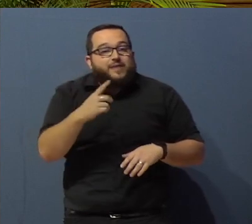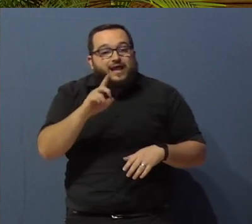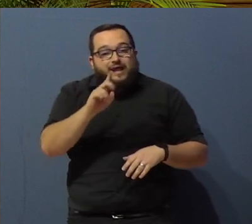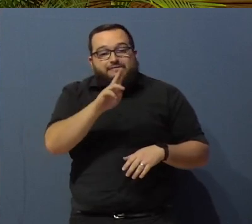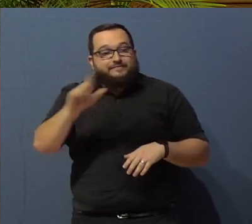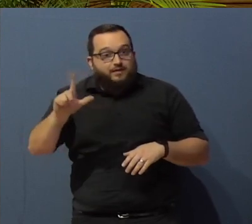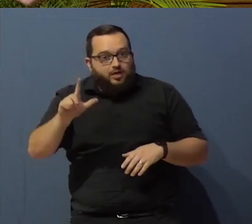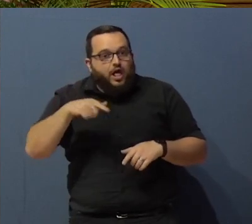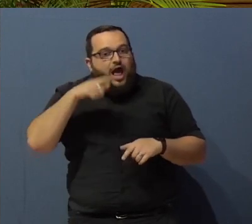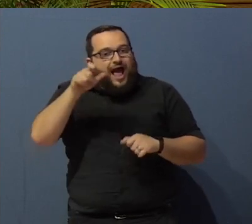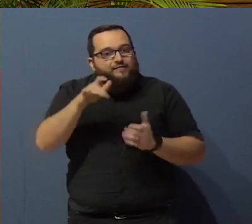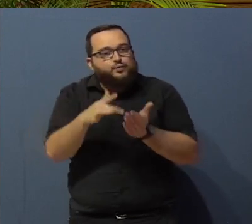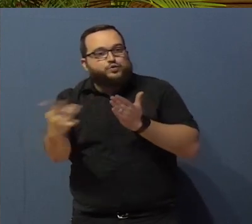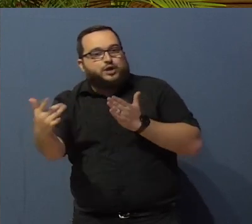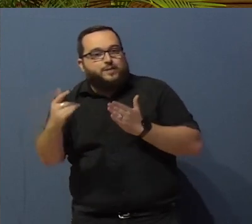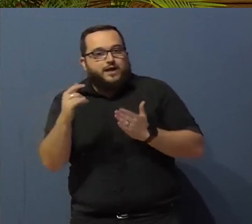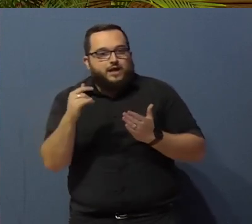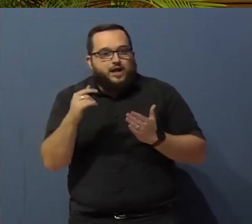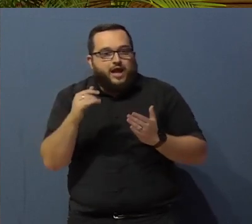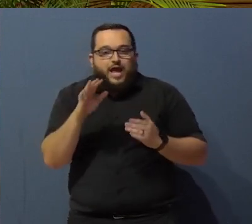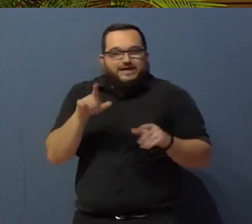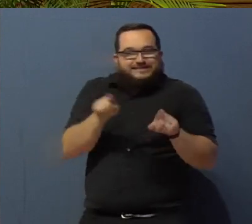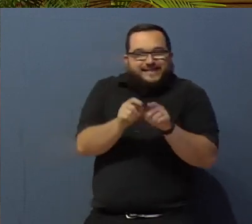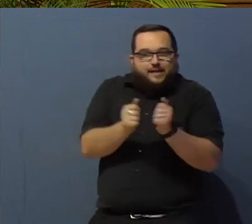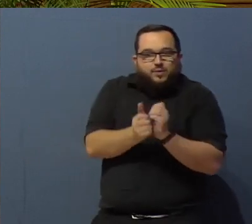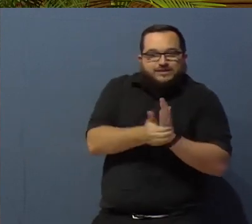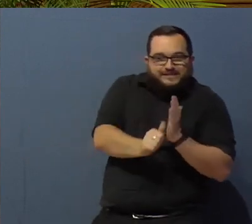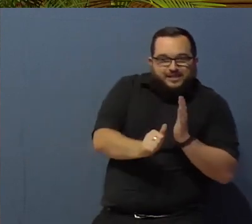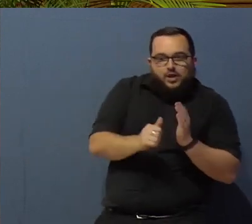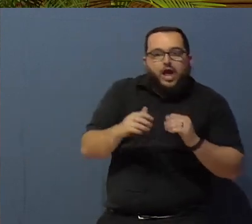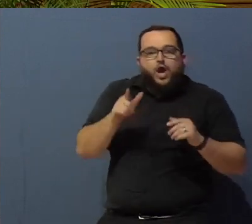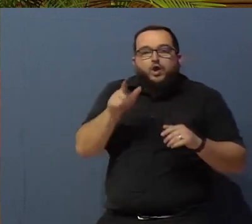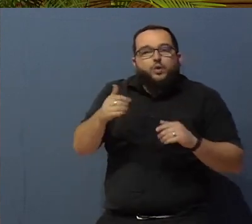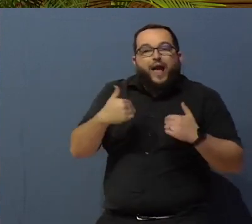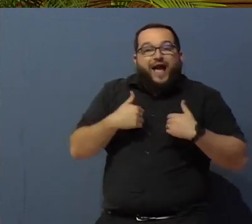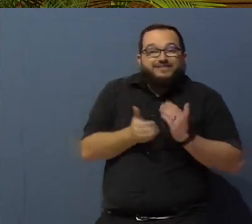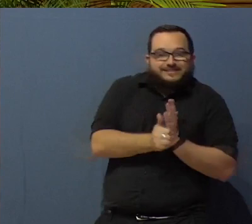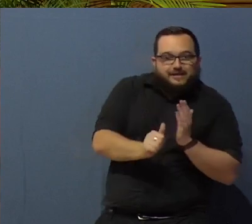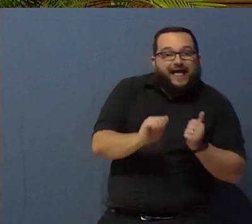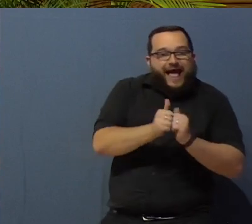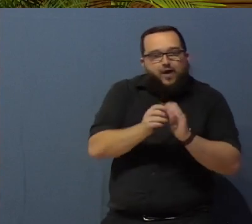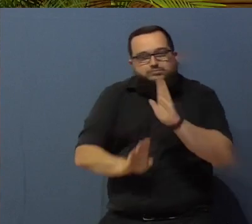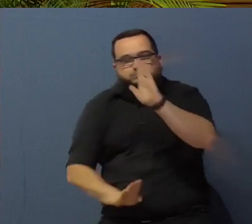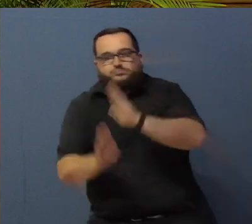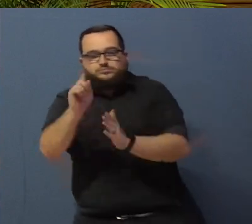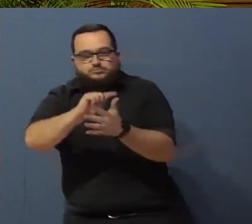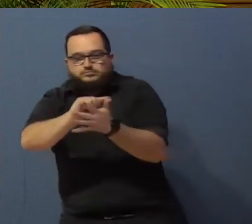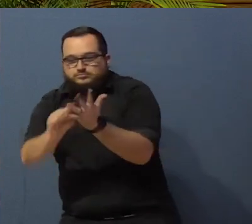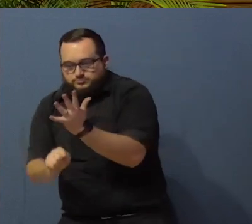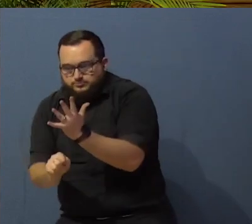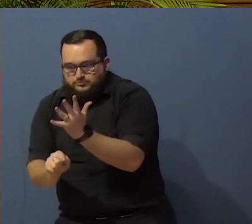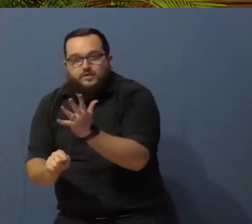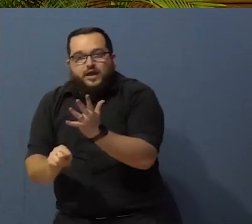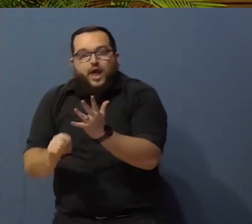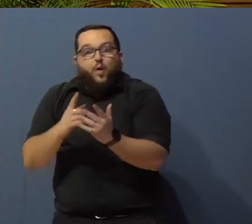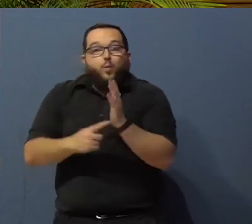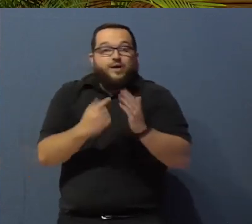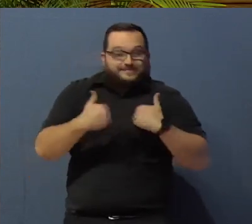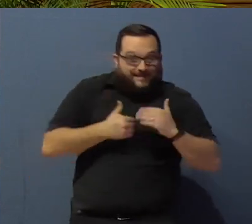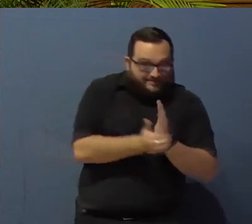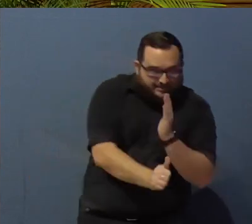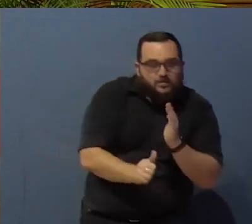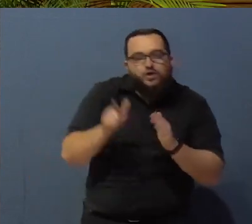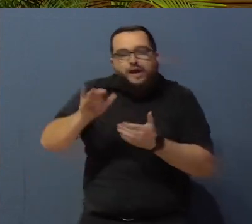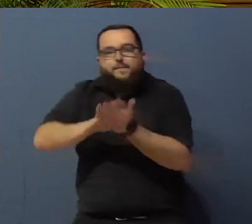Skill comes with success. And that's one of the things I've done over the years. I've taken advantage of those. When I meet well-known